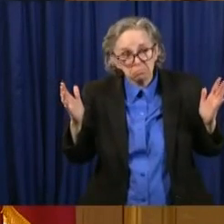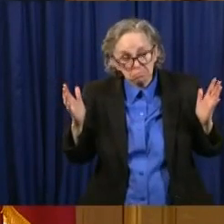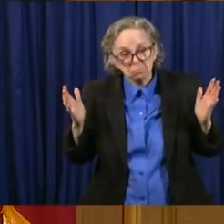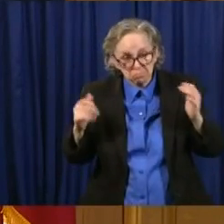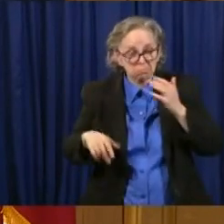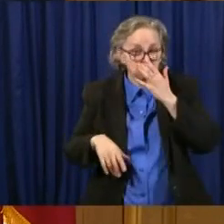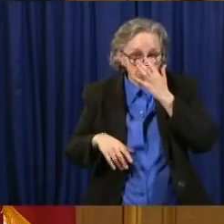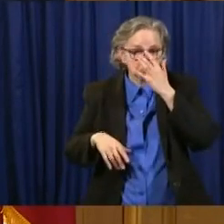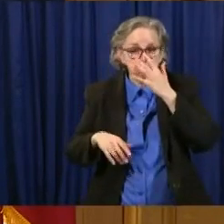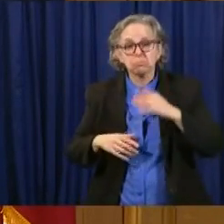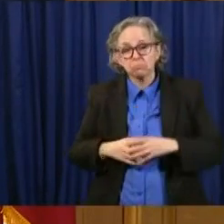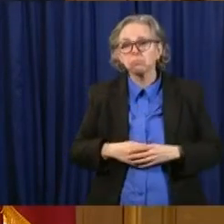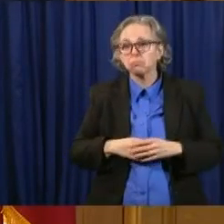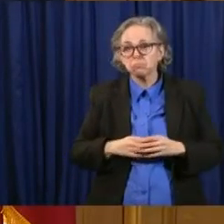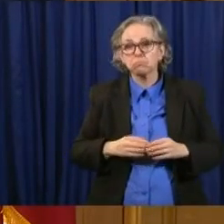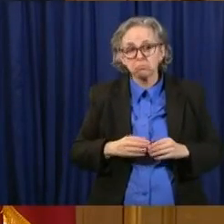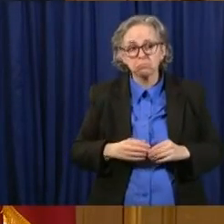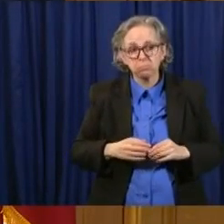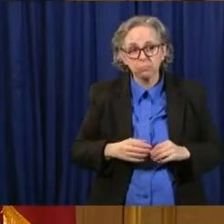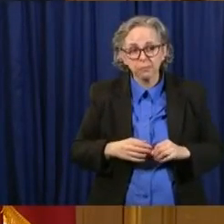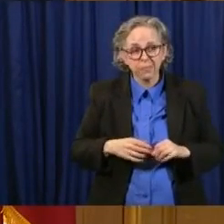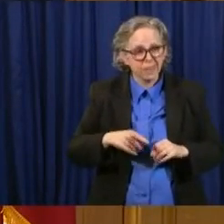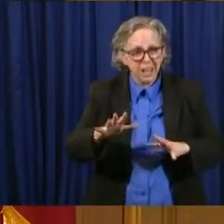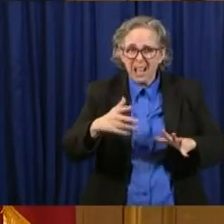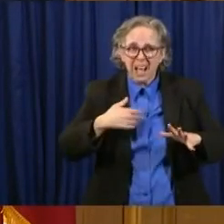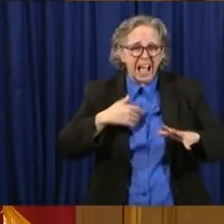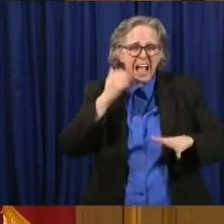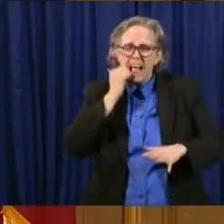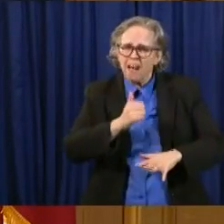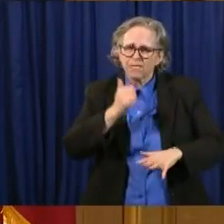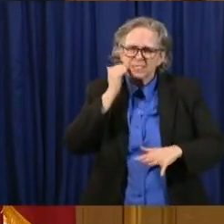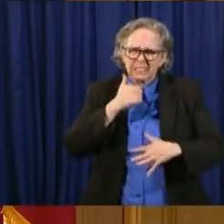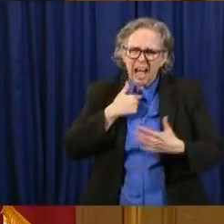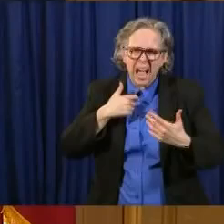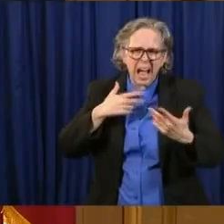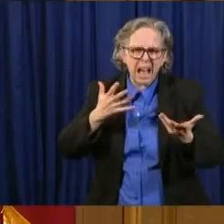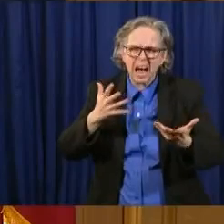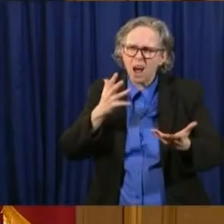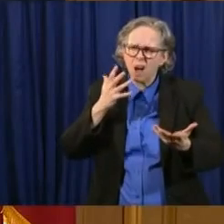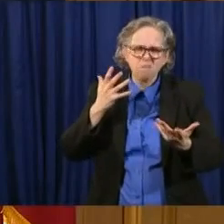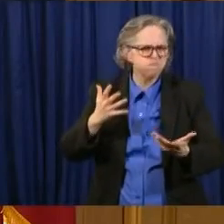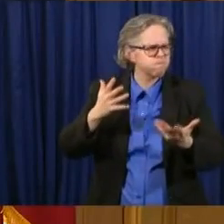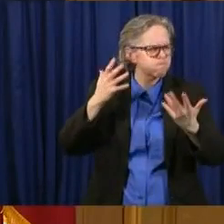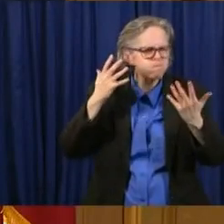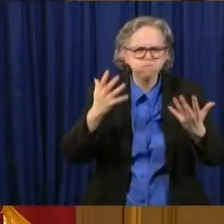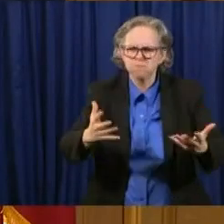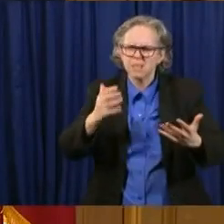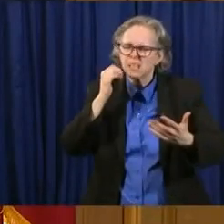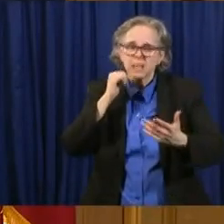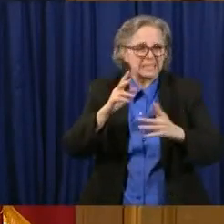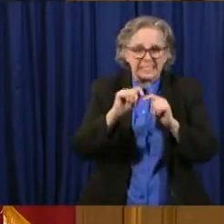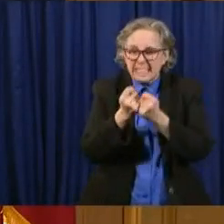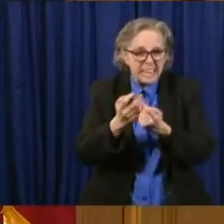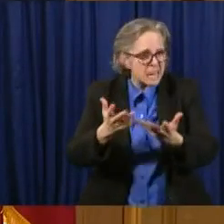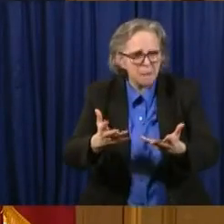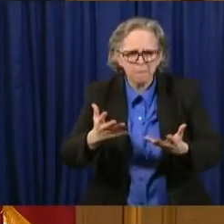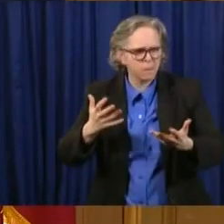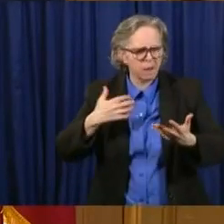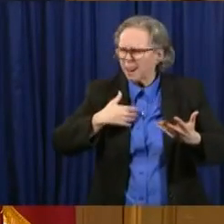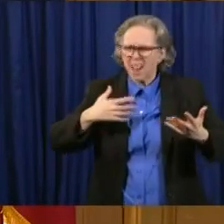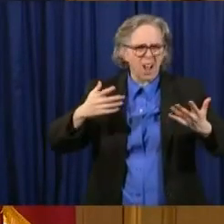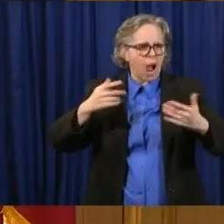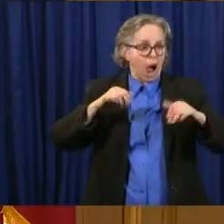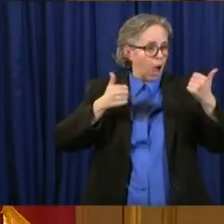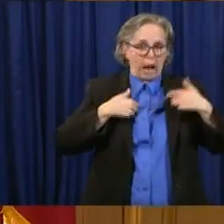I can guarantee you every single day with the director and our team, what else can we do to deal with the situation?